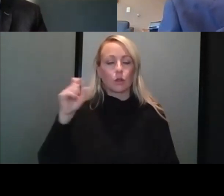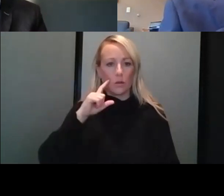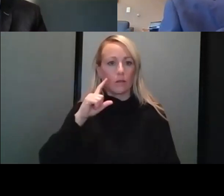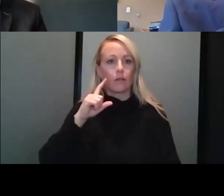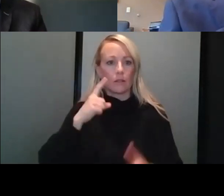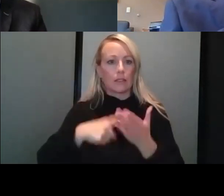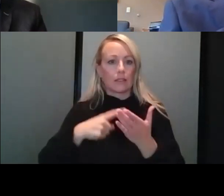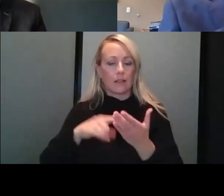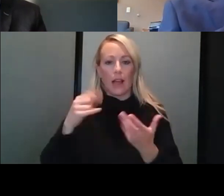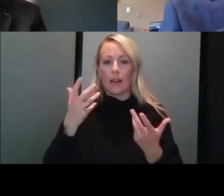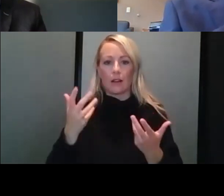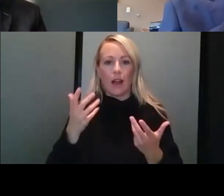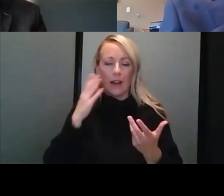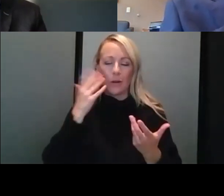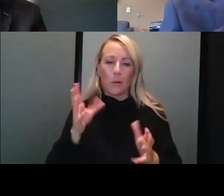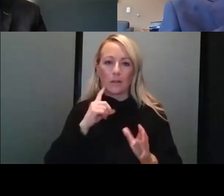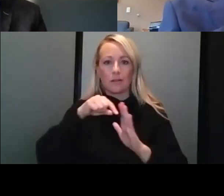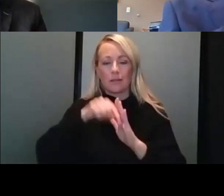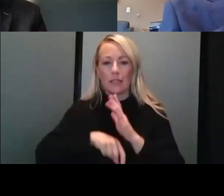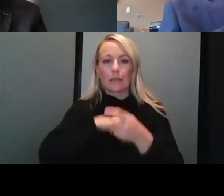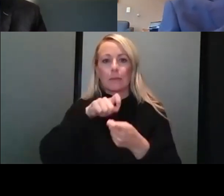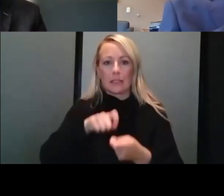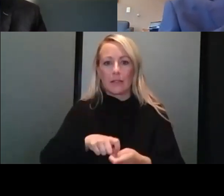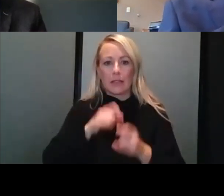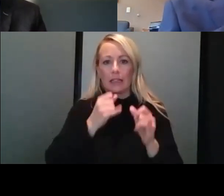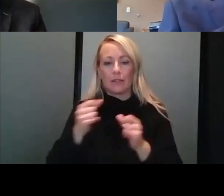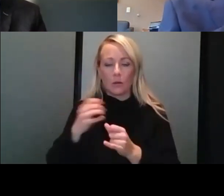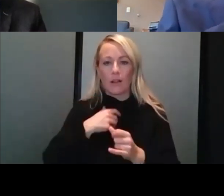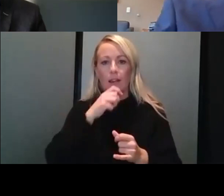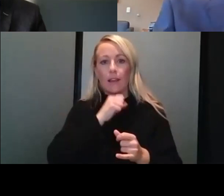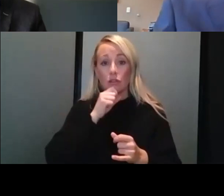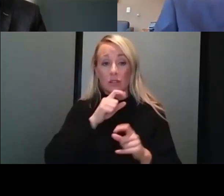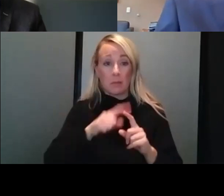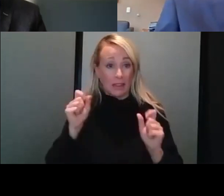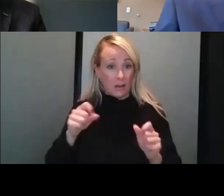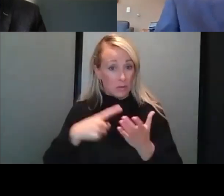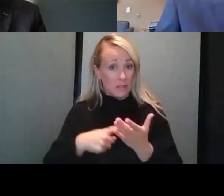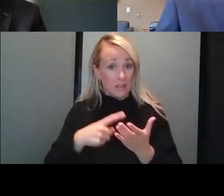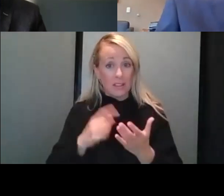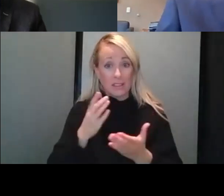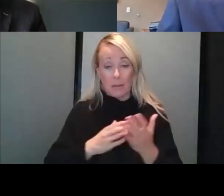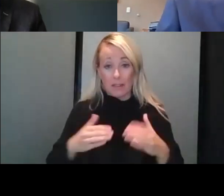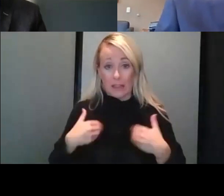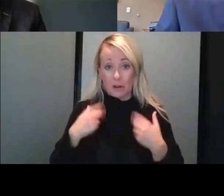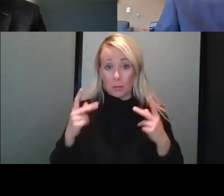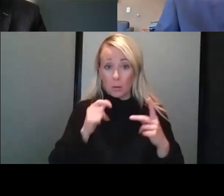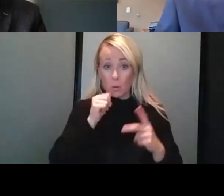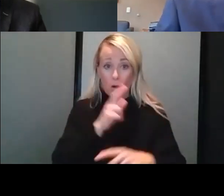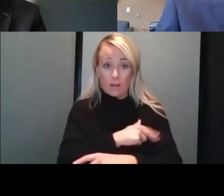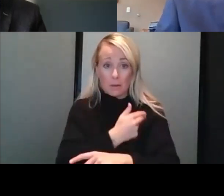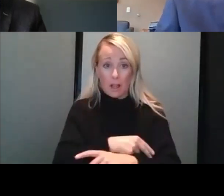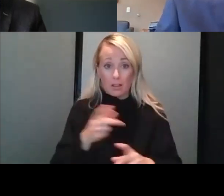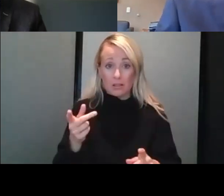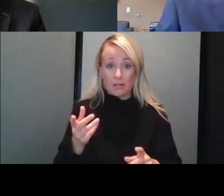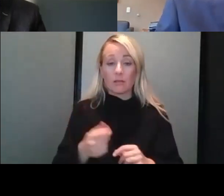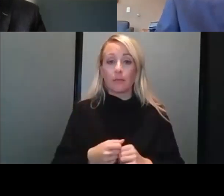don't want to get into any two specifics in terms of specific individuals and ages, but can you discuss some of those younger who are hospitalized? We can